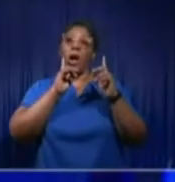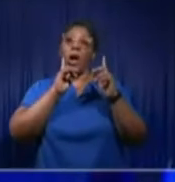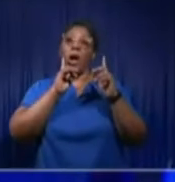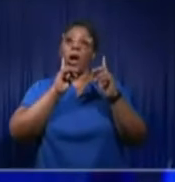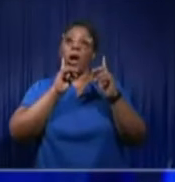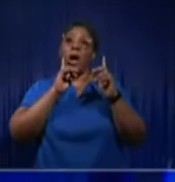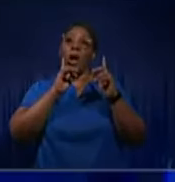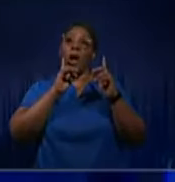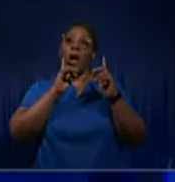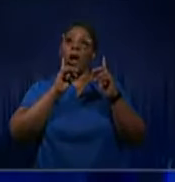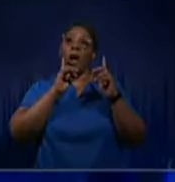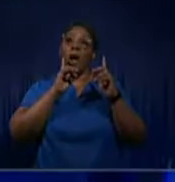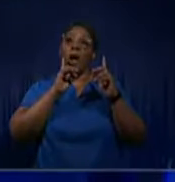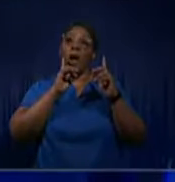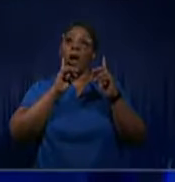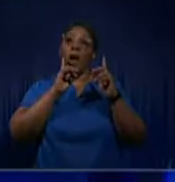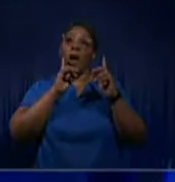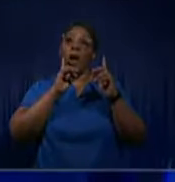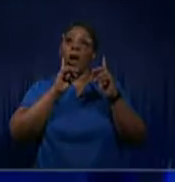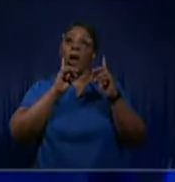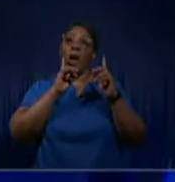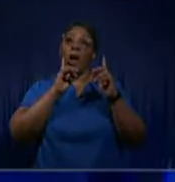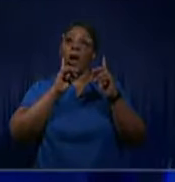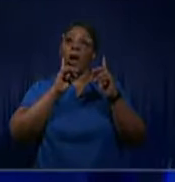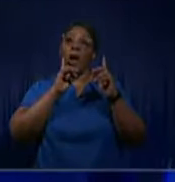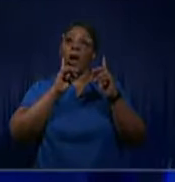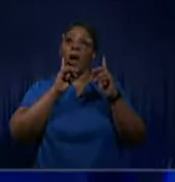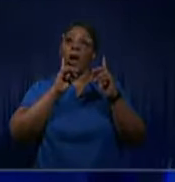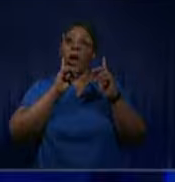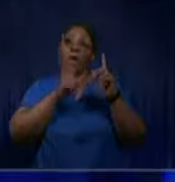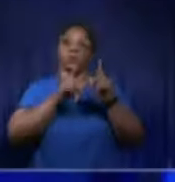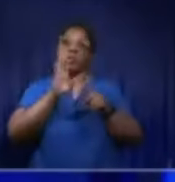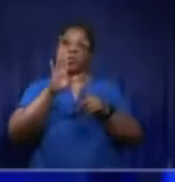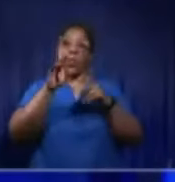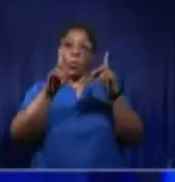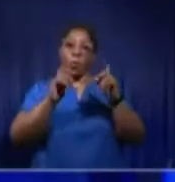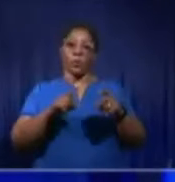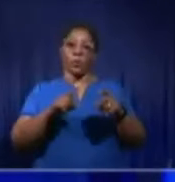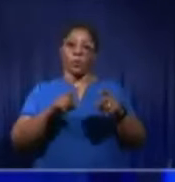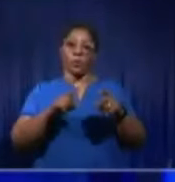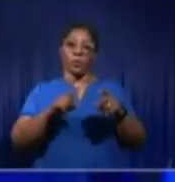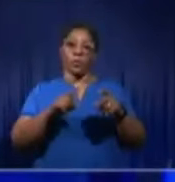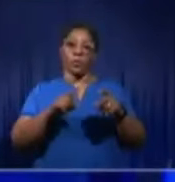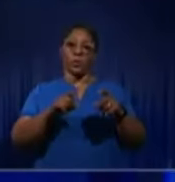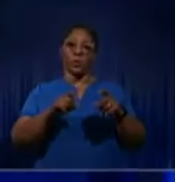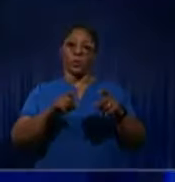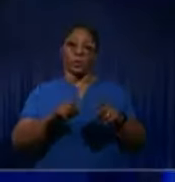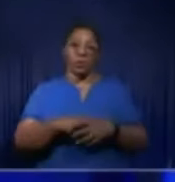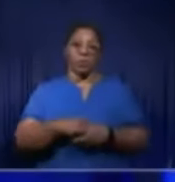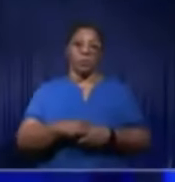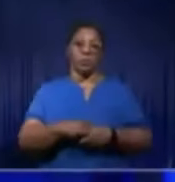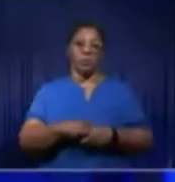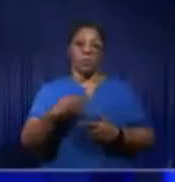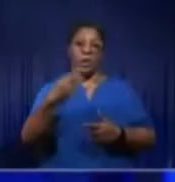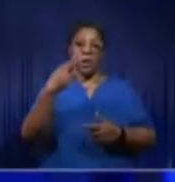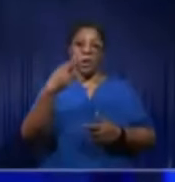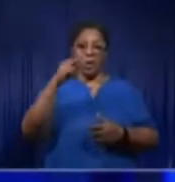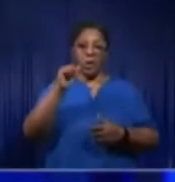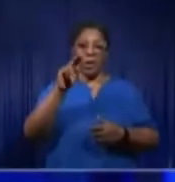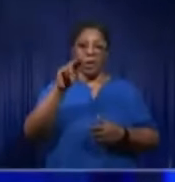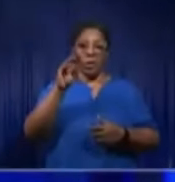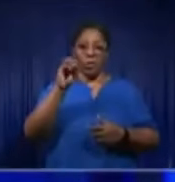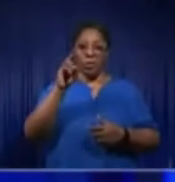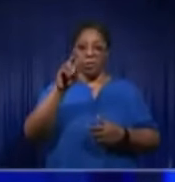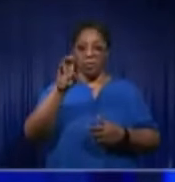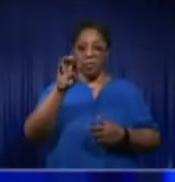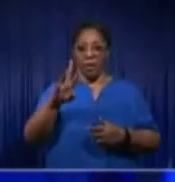Municipal Corporation, we are aware